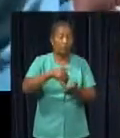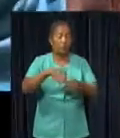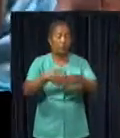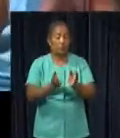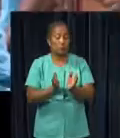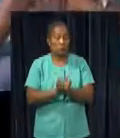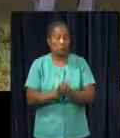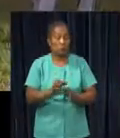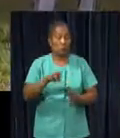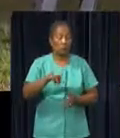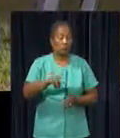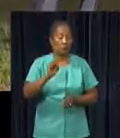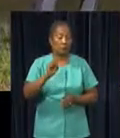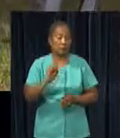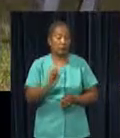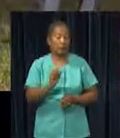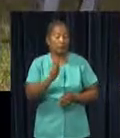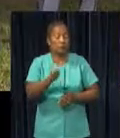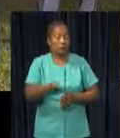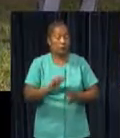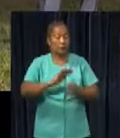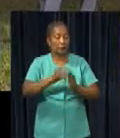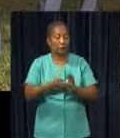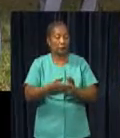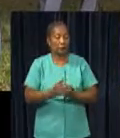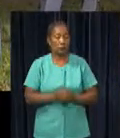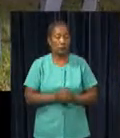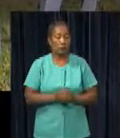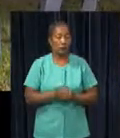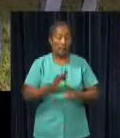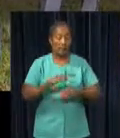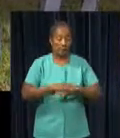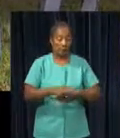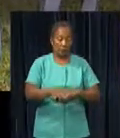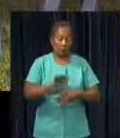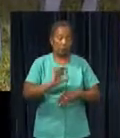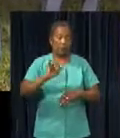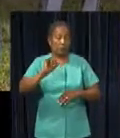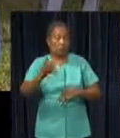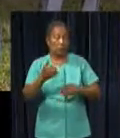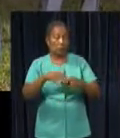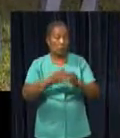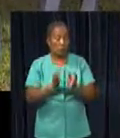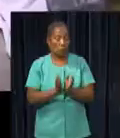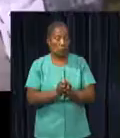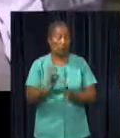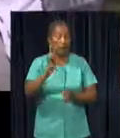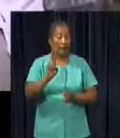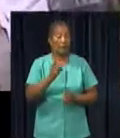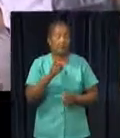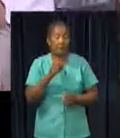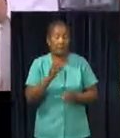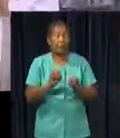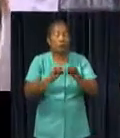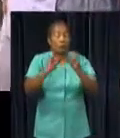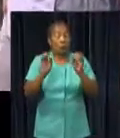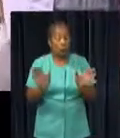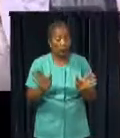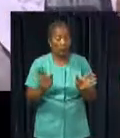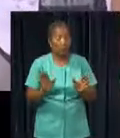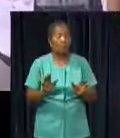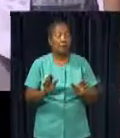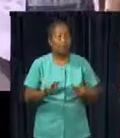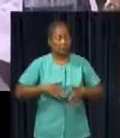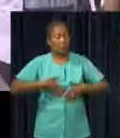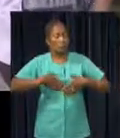accounting of the votes under the supervision of the election commission, led by Rudy Steinberg, was completed. The election of the